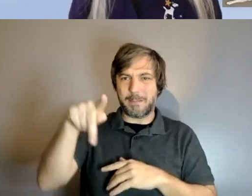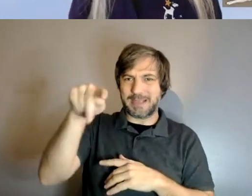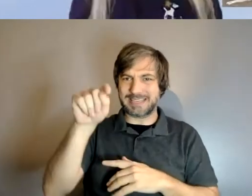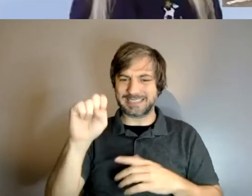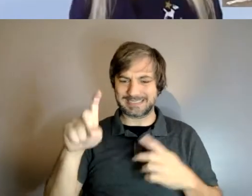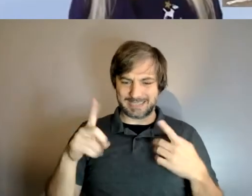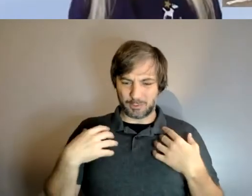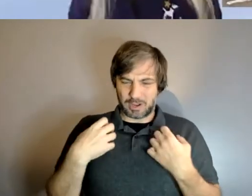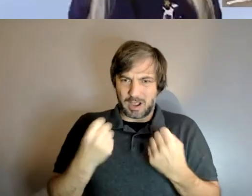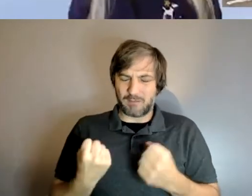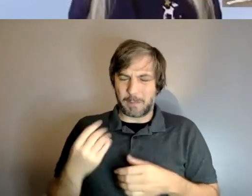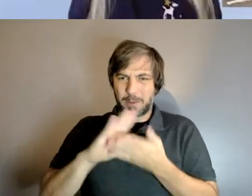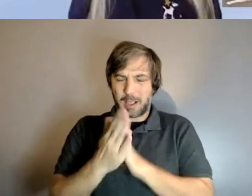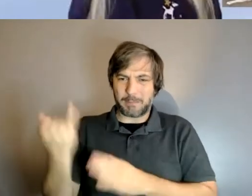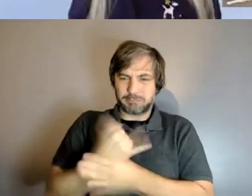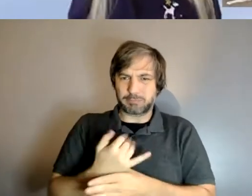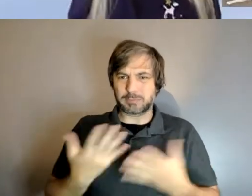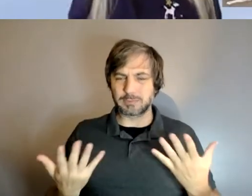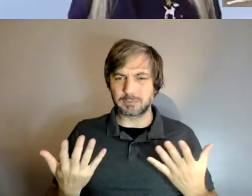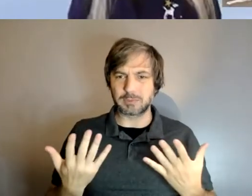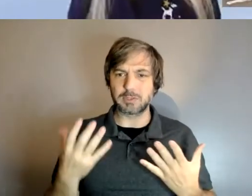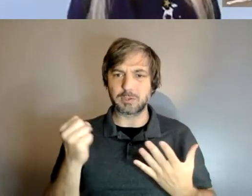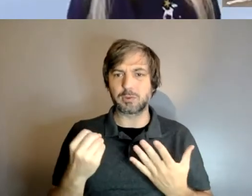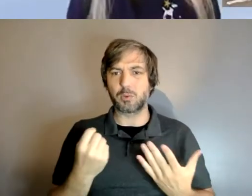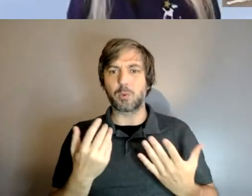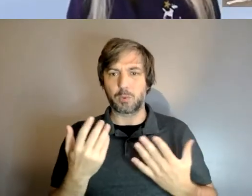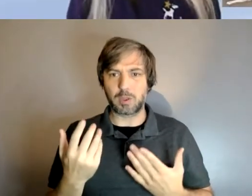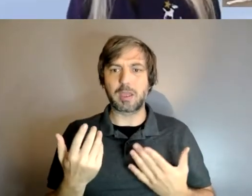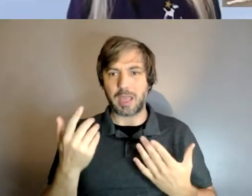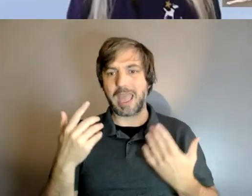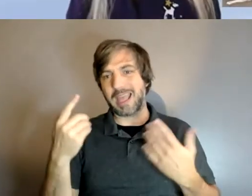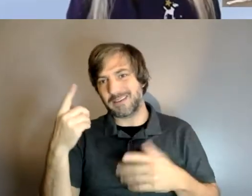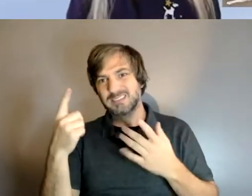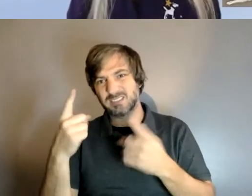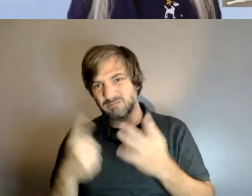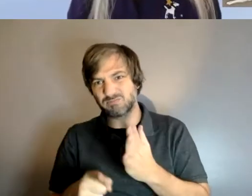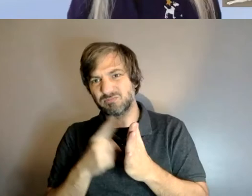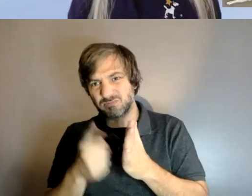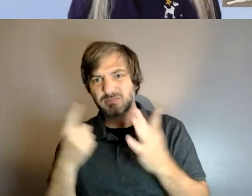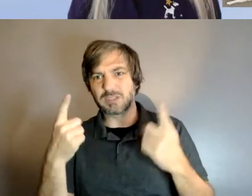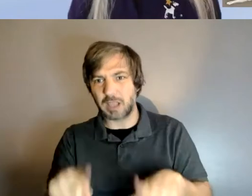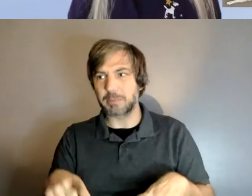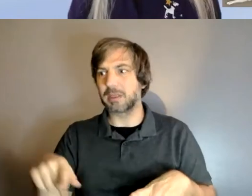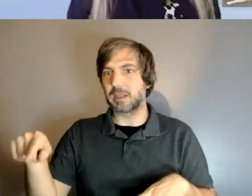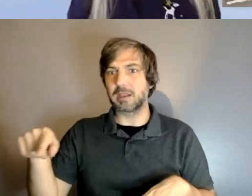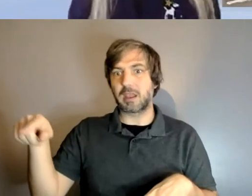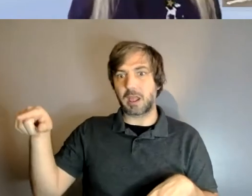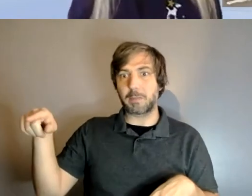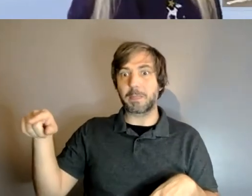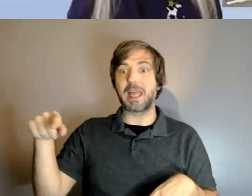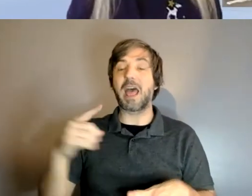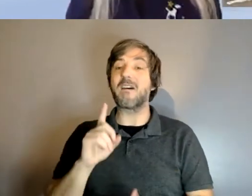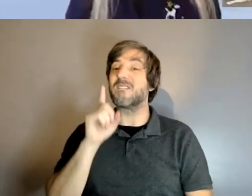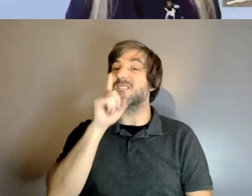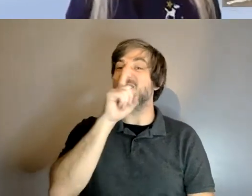this negative situation we've also had situations where some of our recipients encounter a fake service dog that has attacked their dog